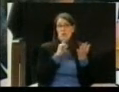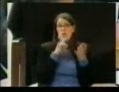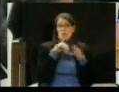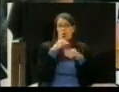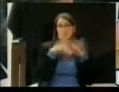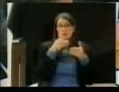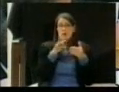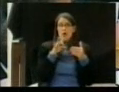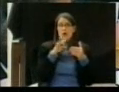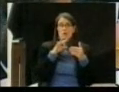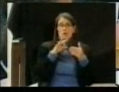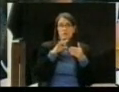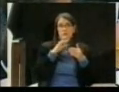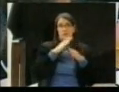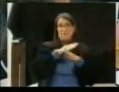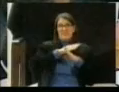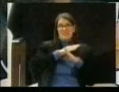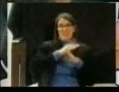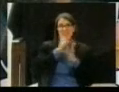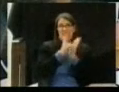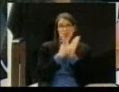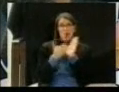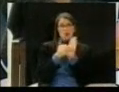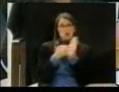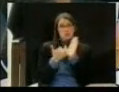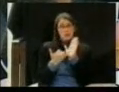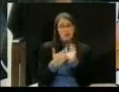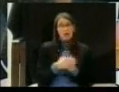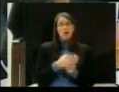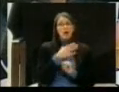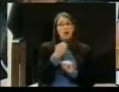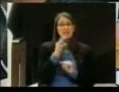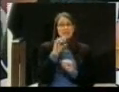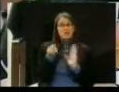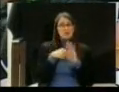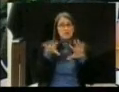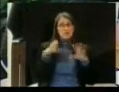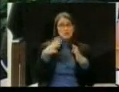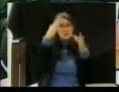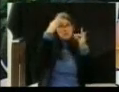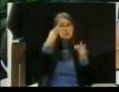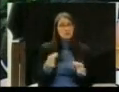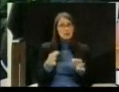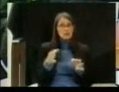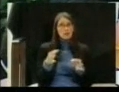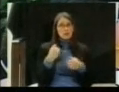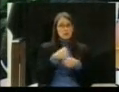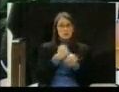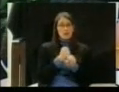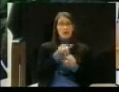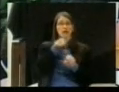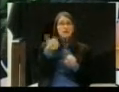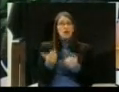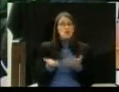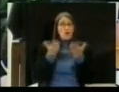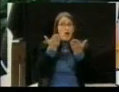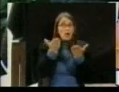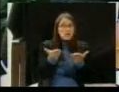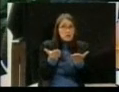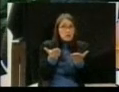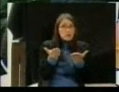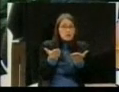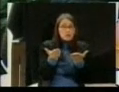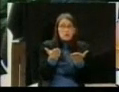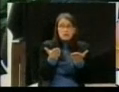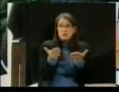this body decides to make a counteroffer of some sort, then it's welcome to do so, and I will carry